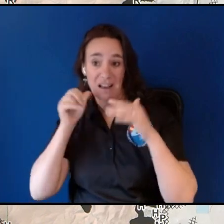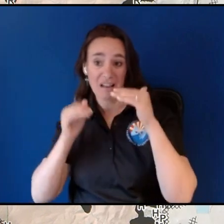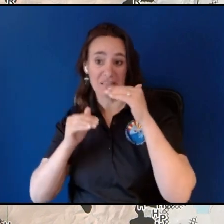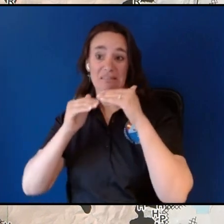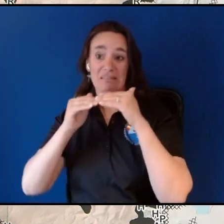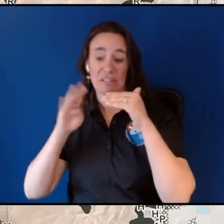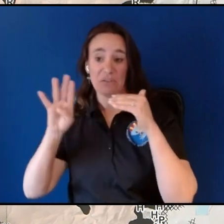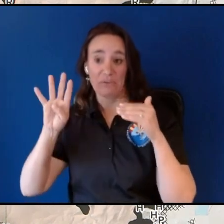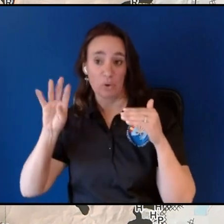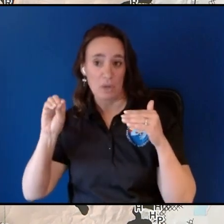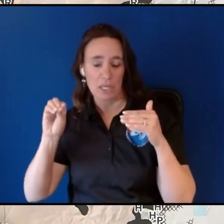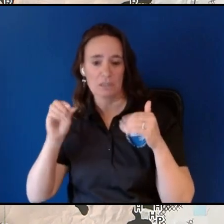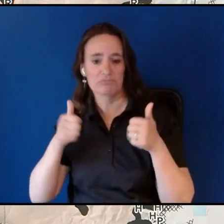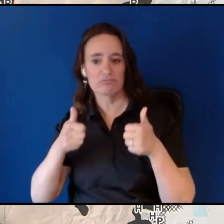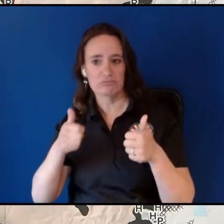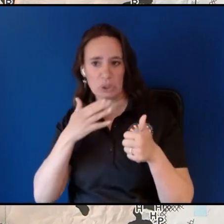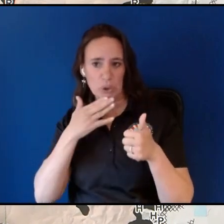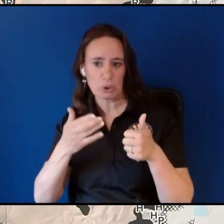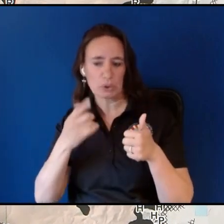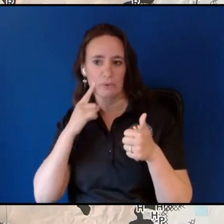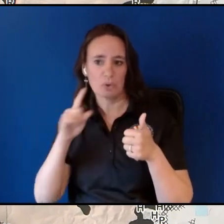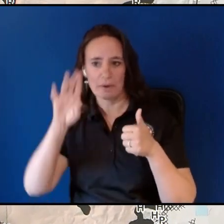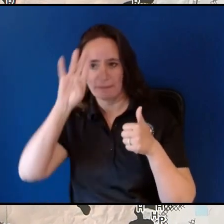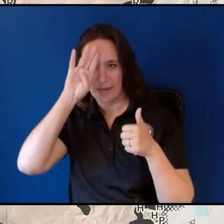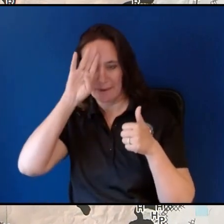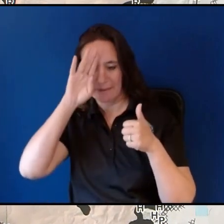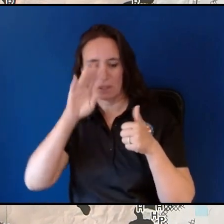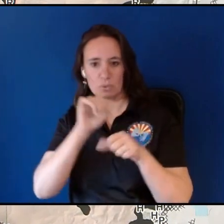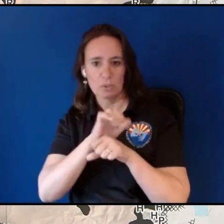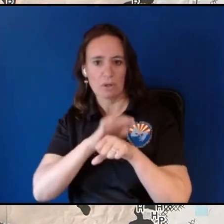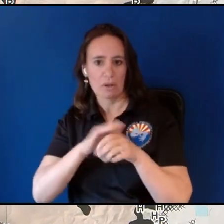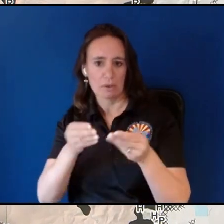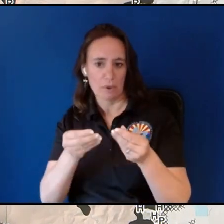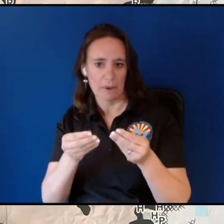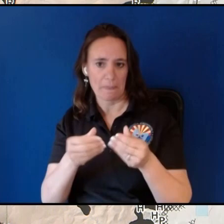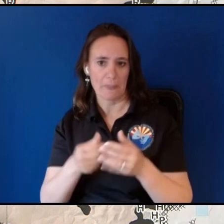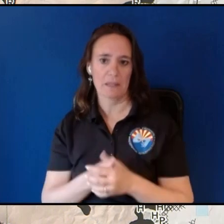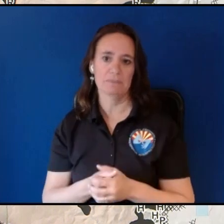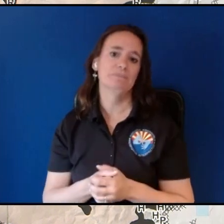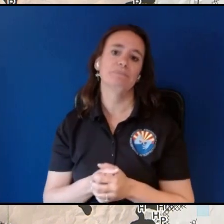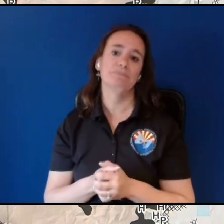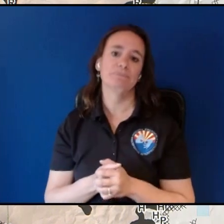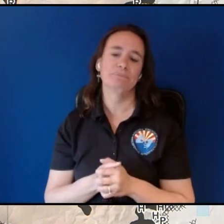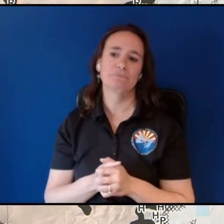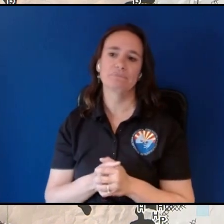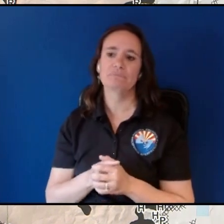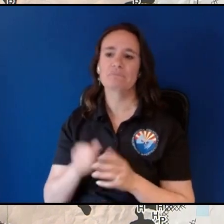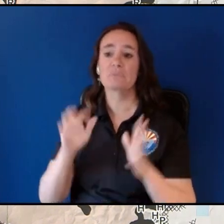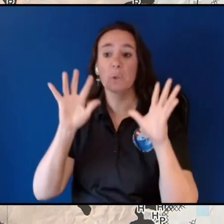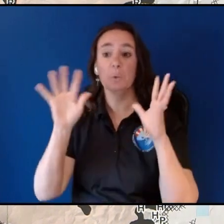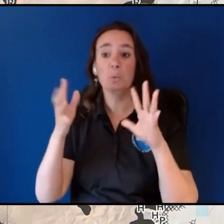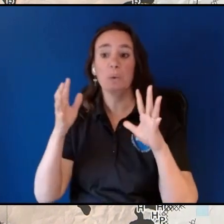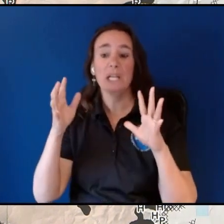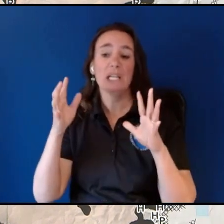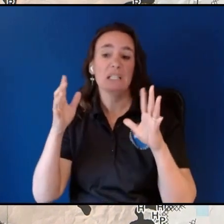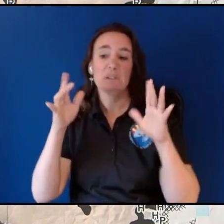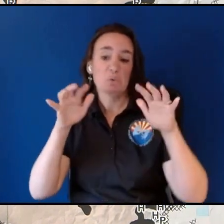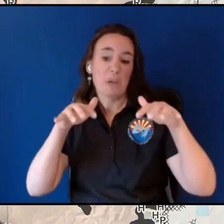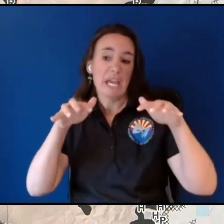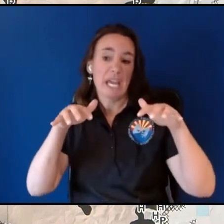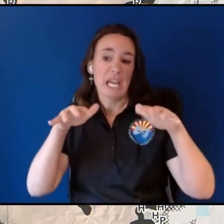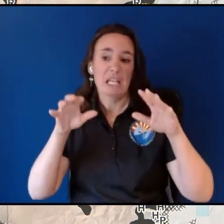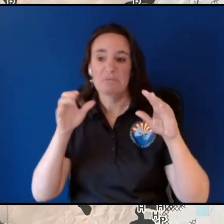firefighters on the ground but also good news is that they didn't really drop much in the way of any precipitation you know they were very